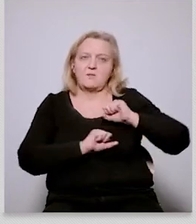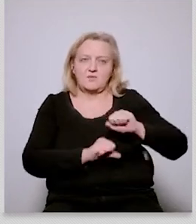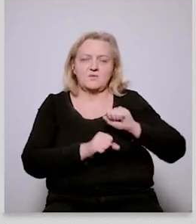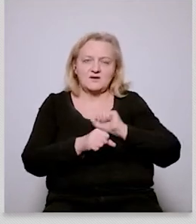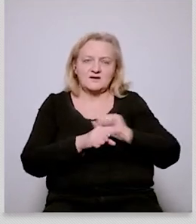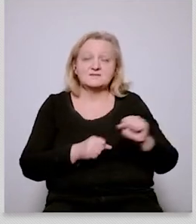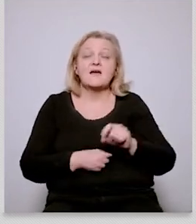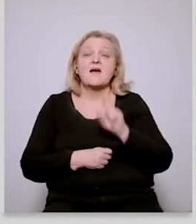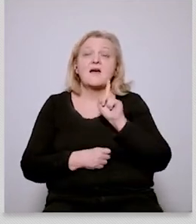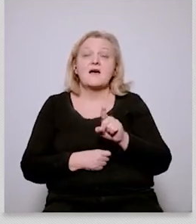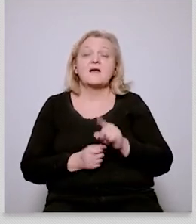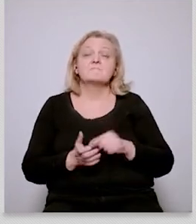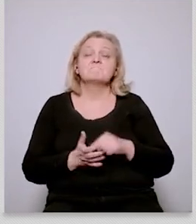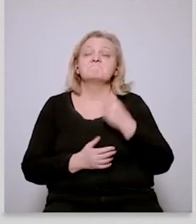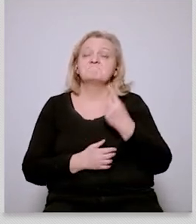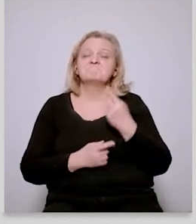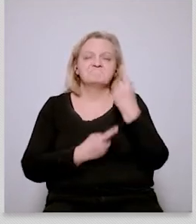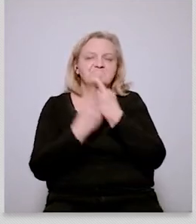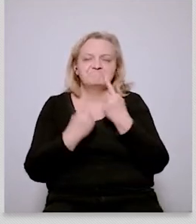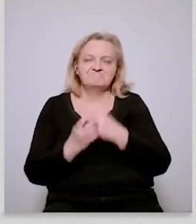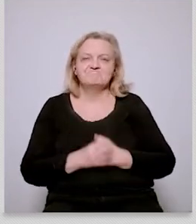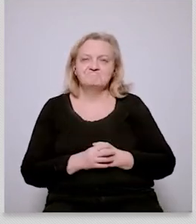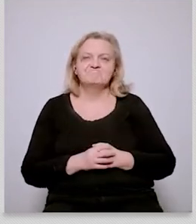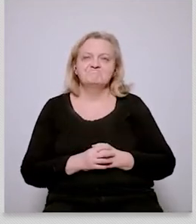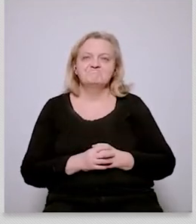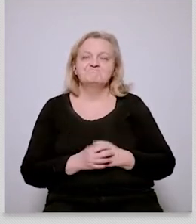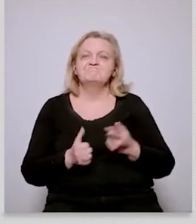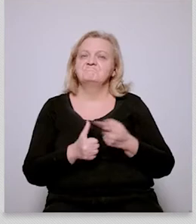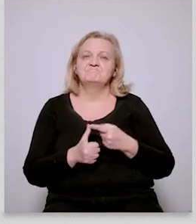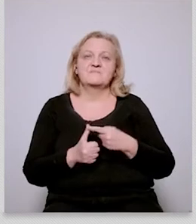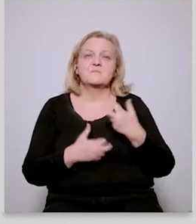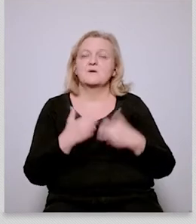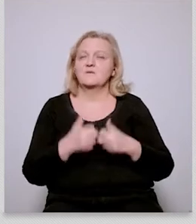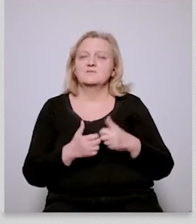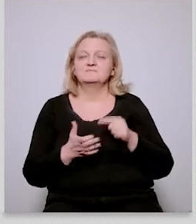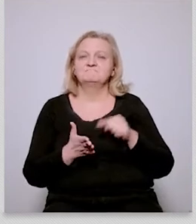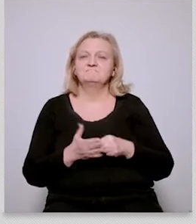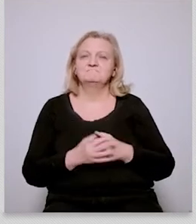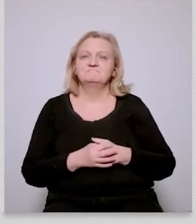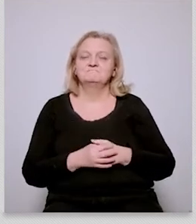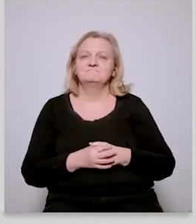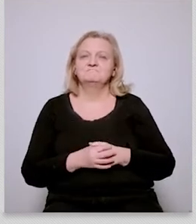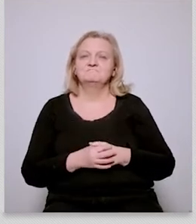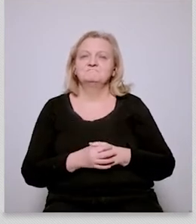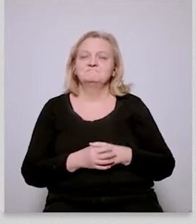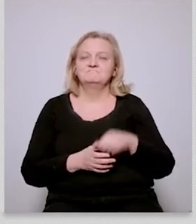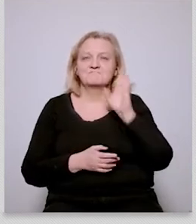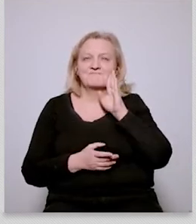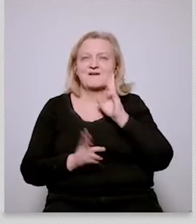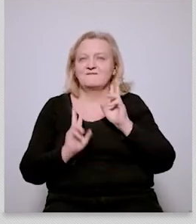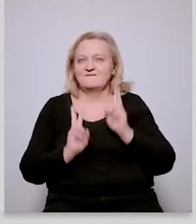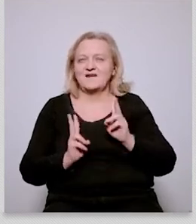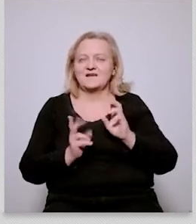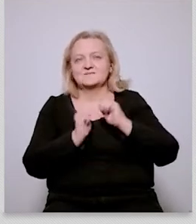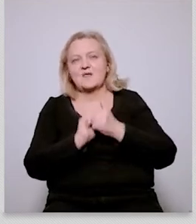hand the issue that really changed and swaged the public opinions in czechia on on uh climate issues